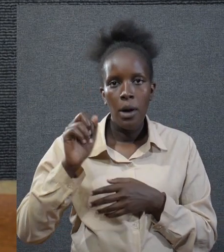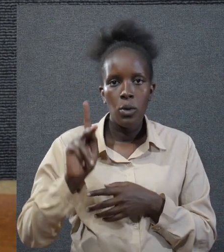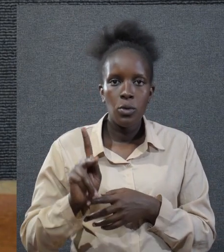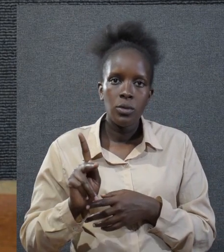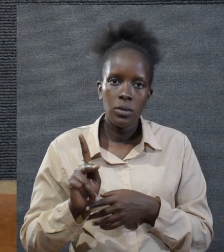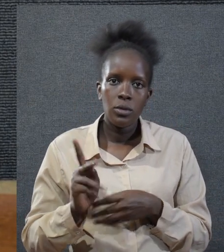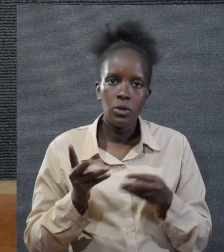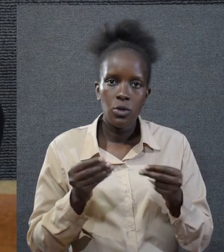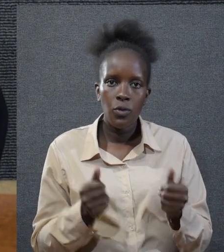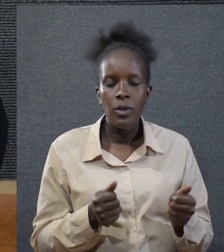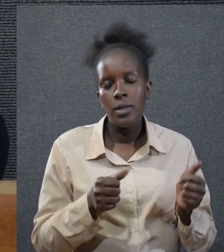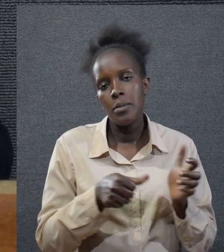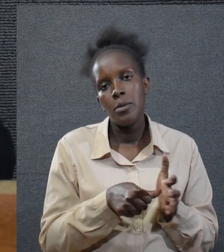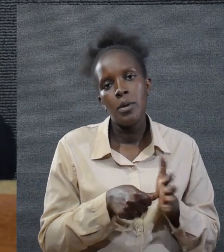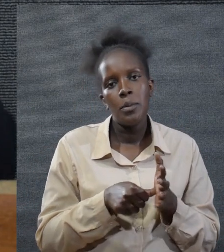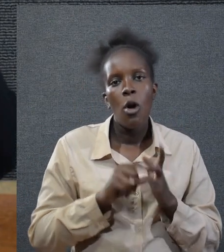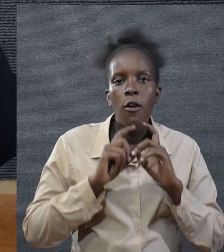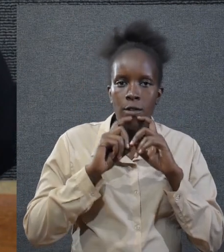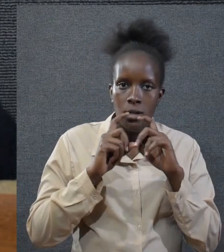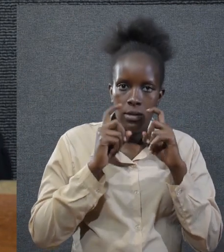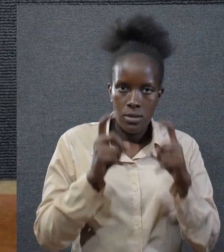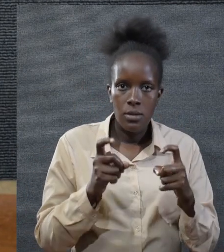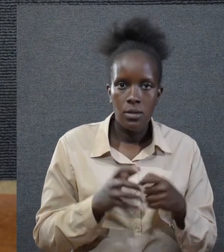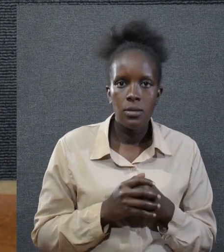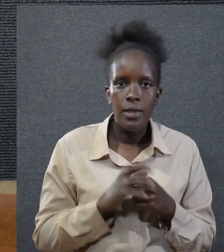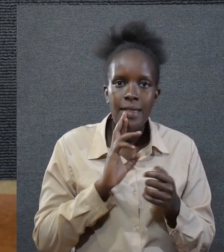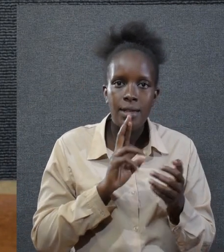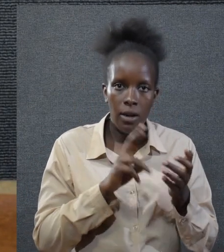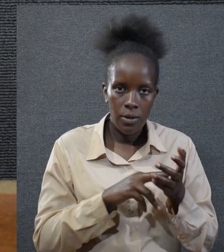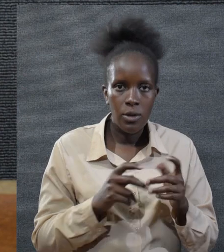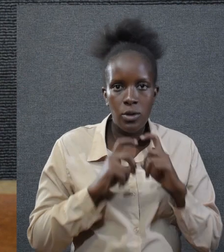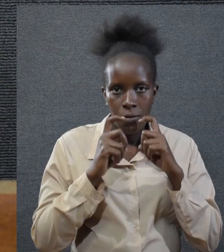is dealing with the consequence of sins.